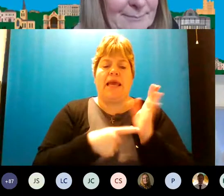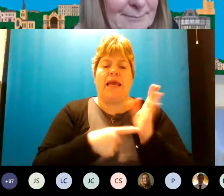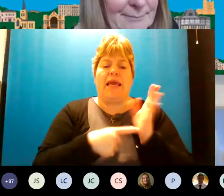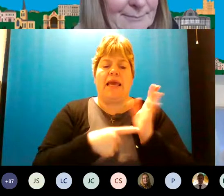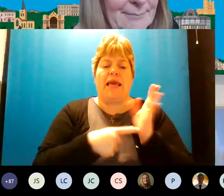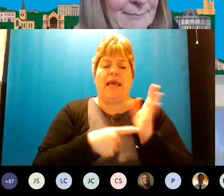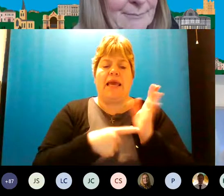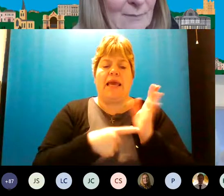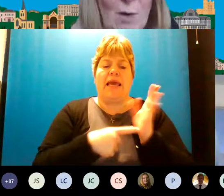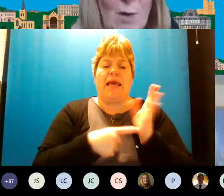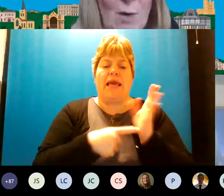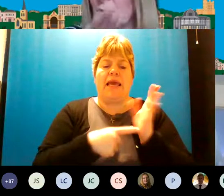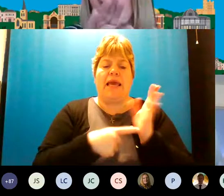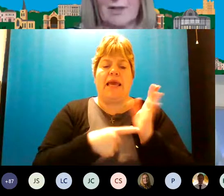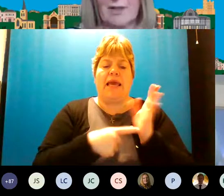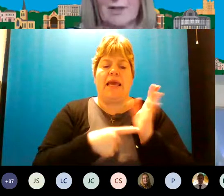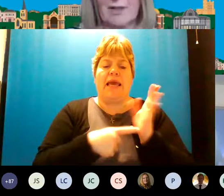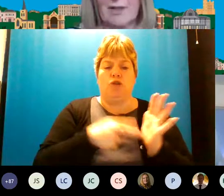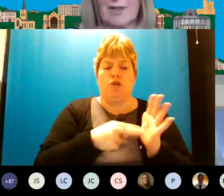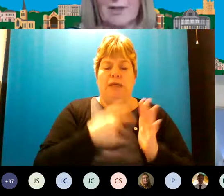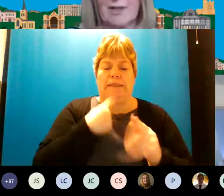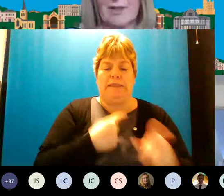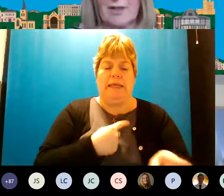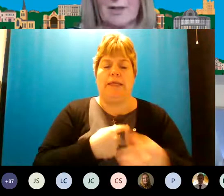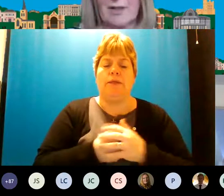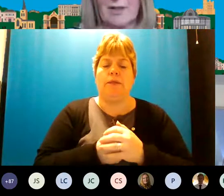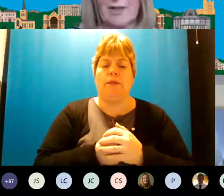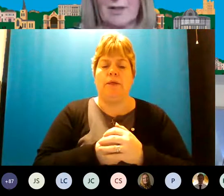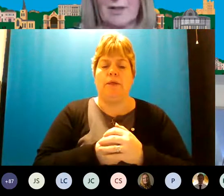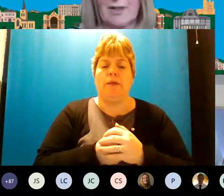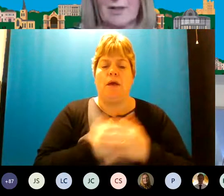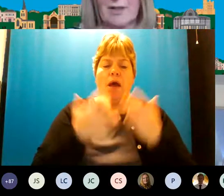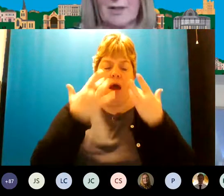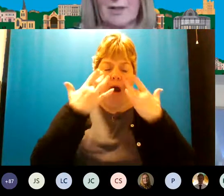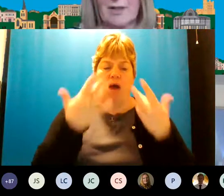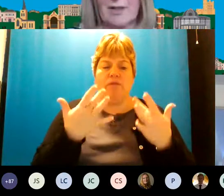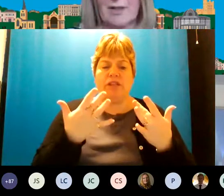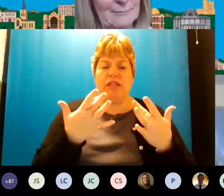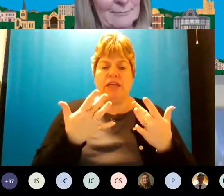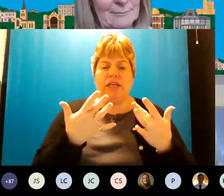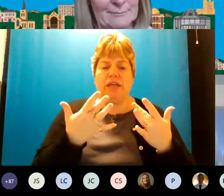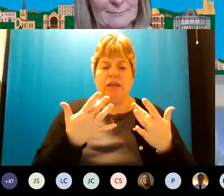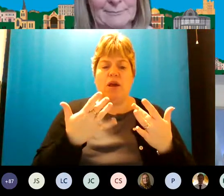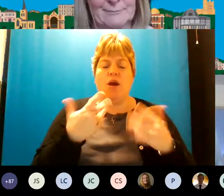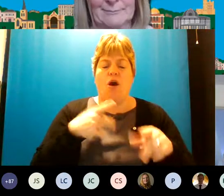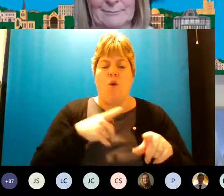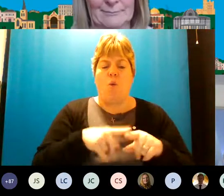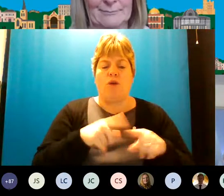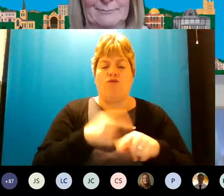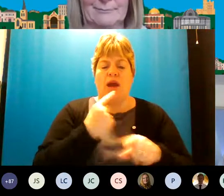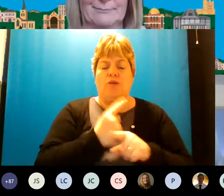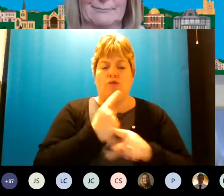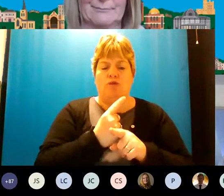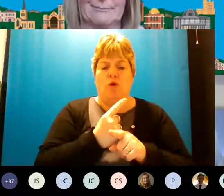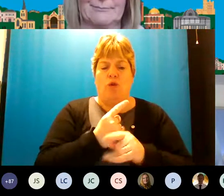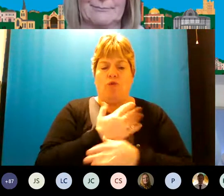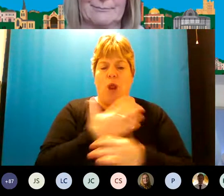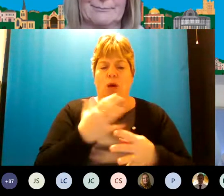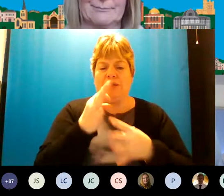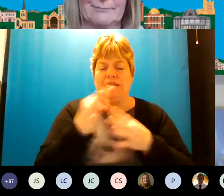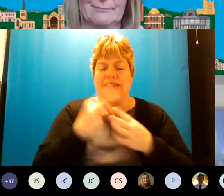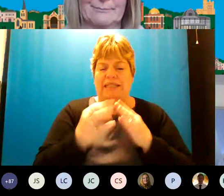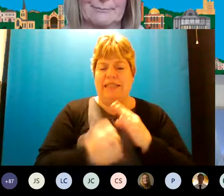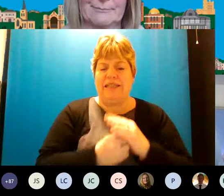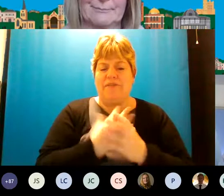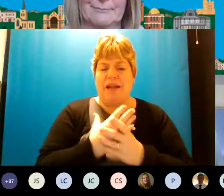um come in here if that's all right um obviously we've had you know we're trying to talk through quite some detailed developments